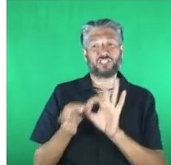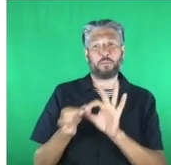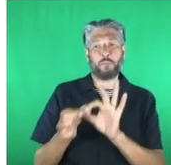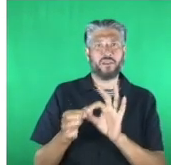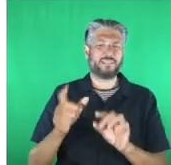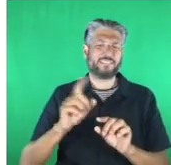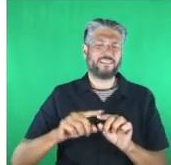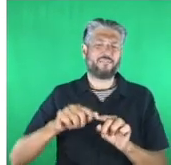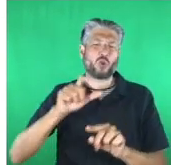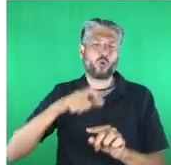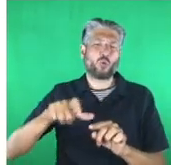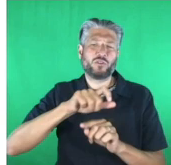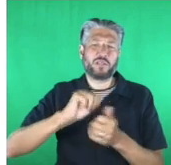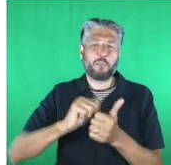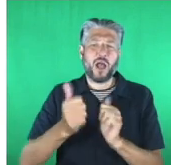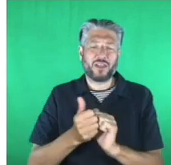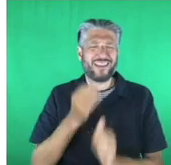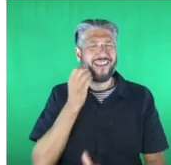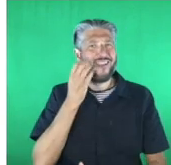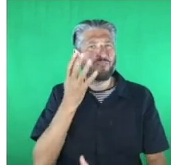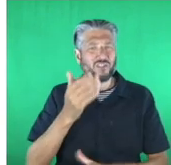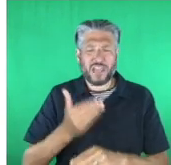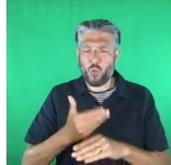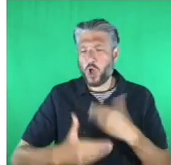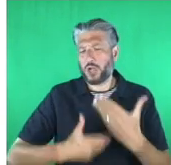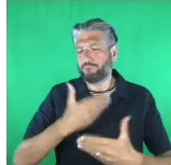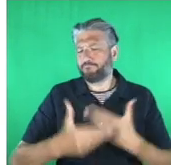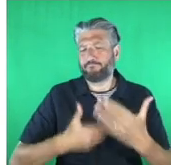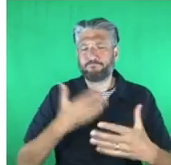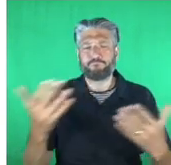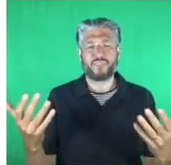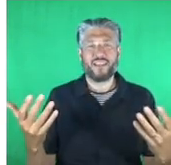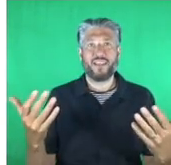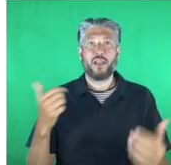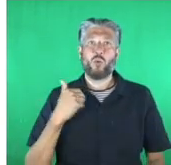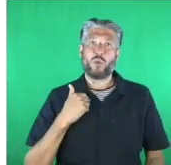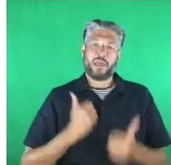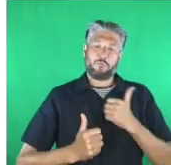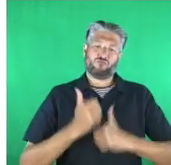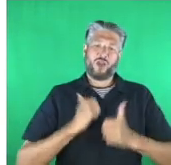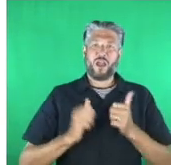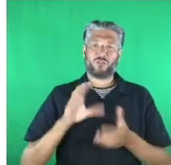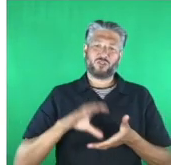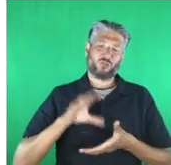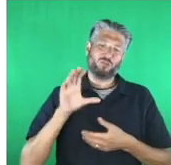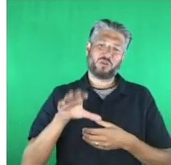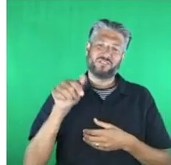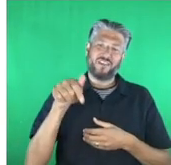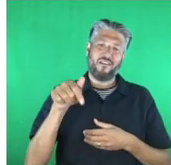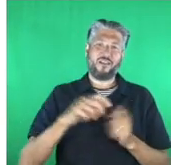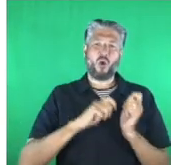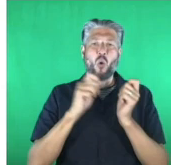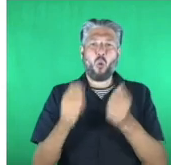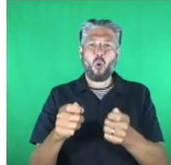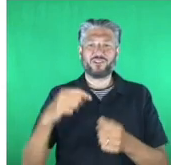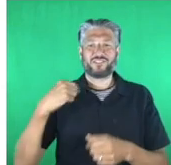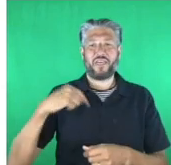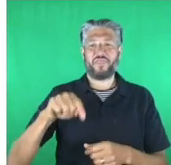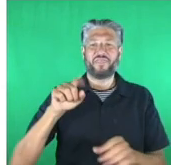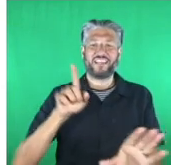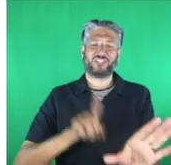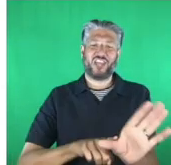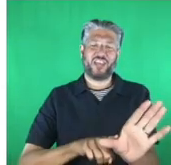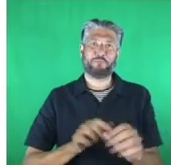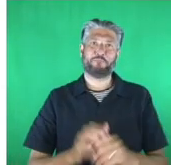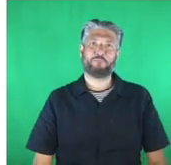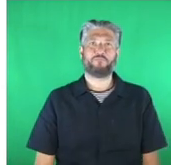serving the nation and that's why we're really proud to be sponsoring the community impact tech for good award this year it's been an intentionally challenging six